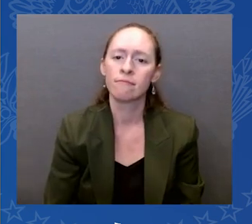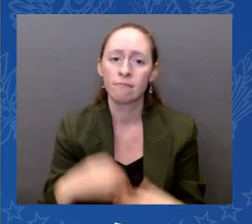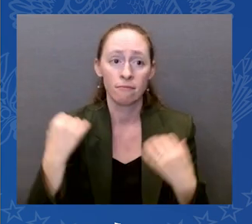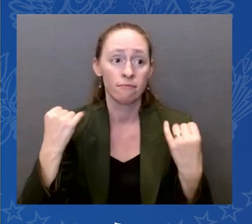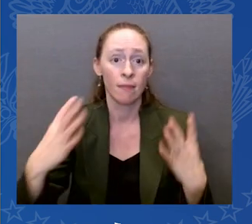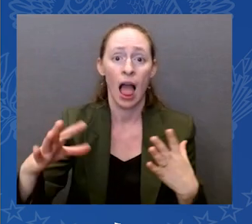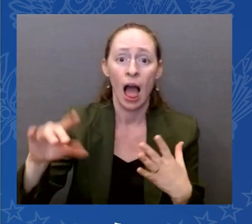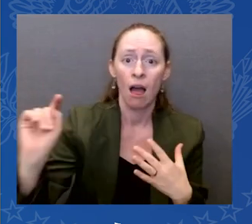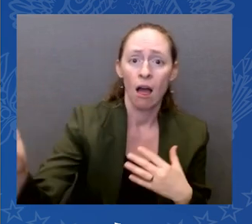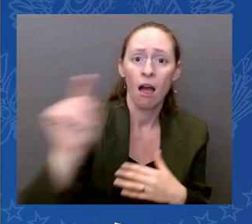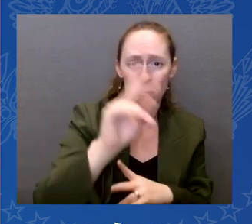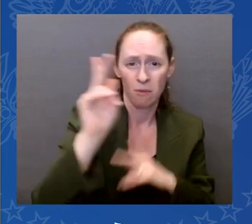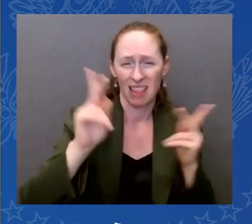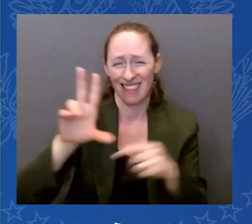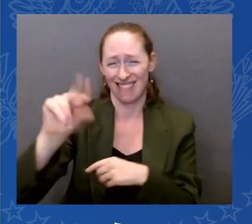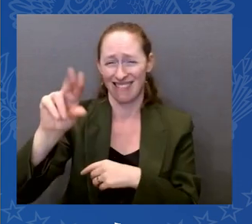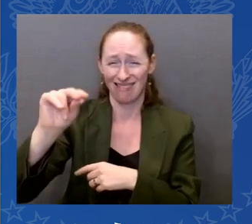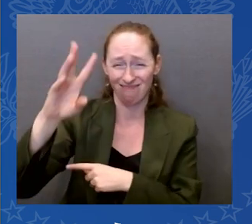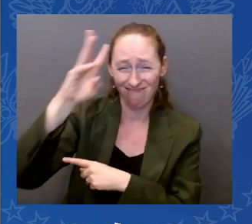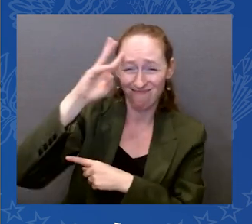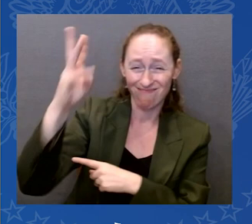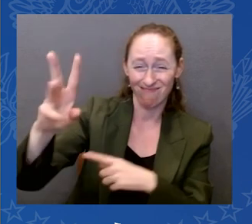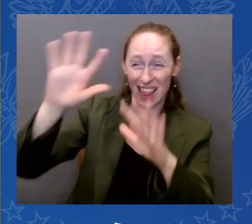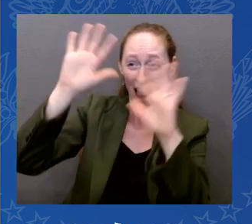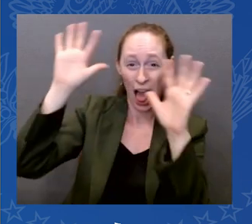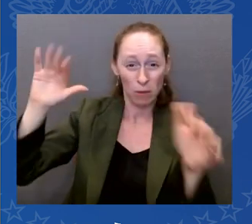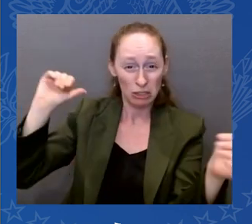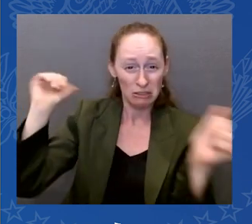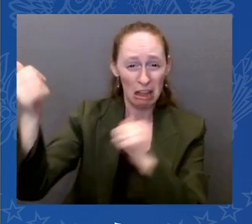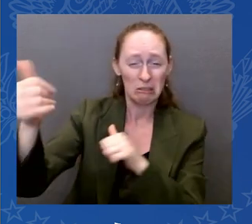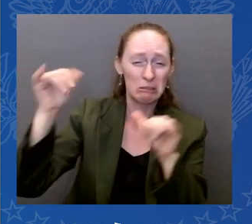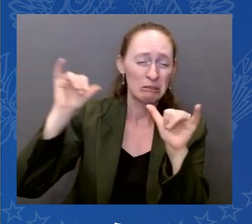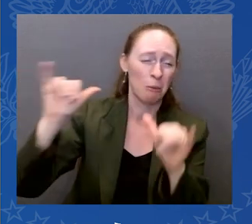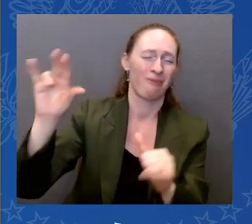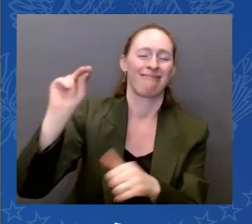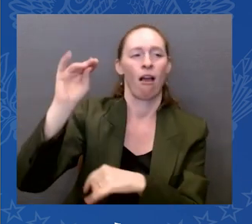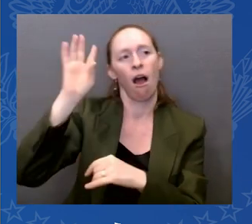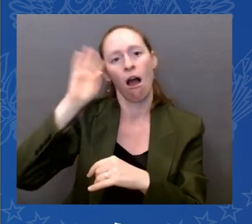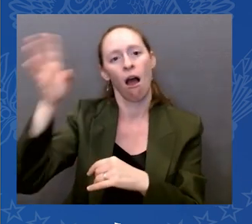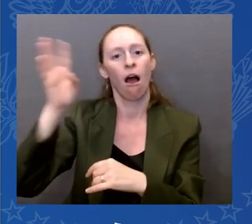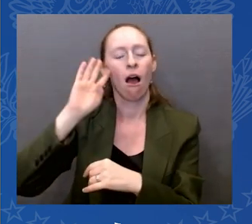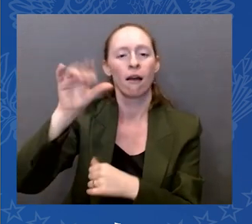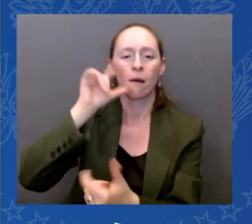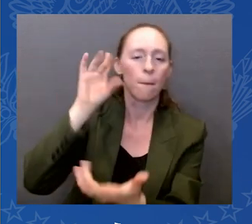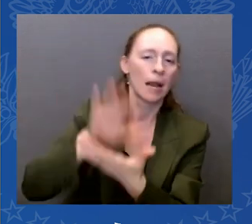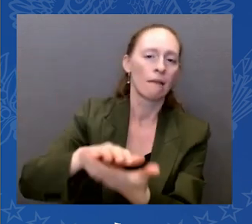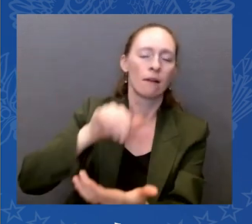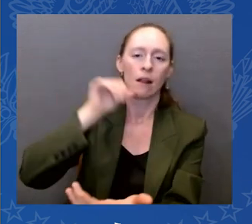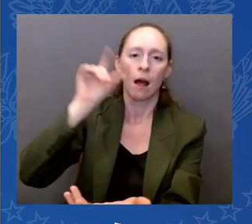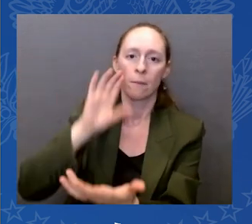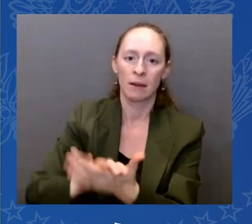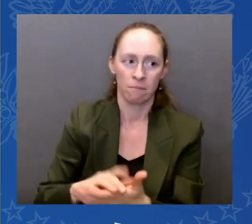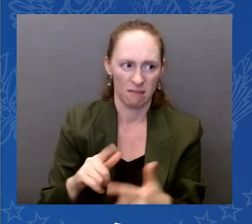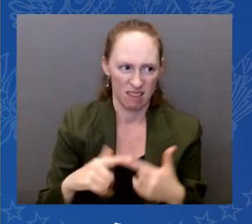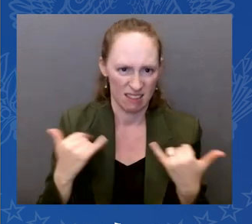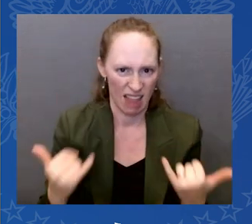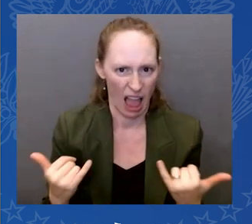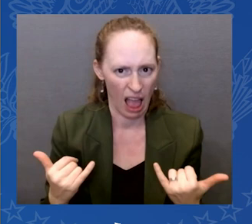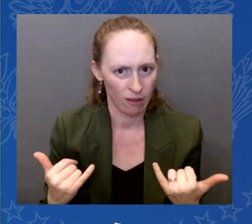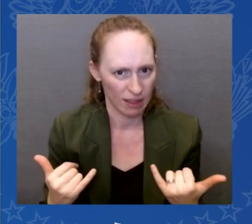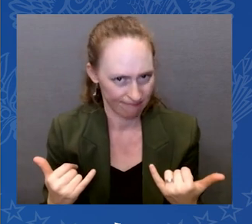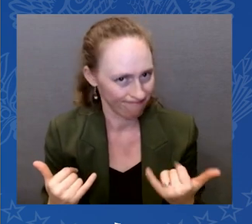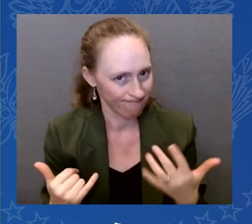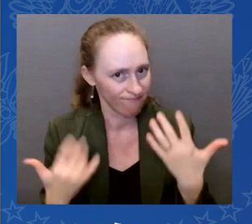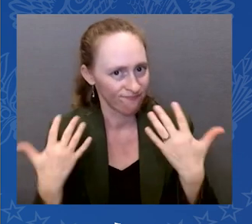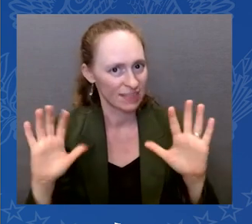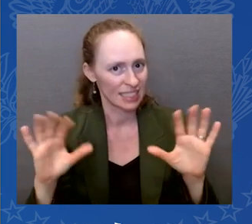the American people won, and the climate deniers lost. Look, folks, the Inflation Reduction Act takes